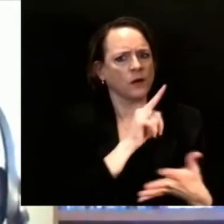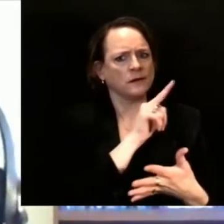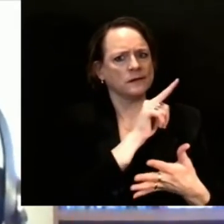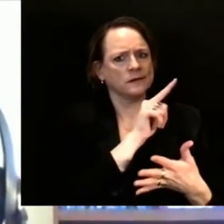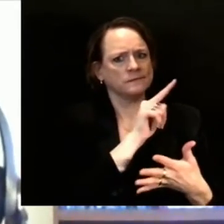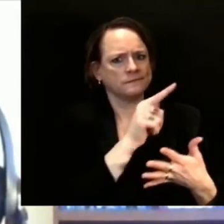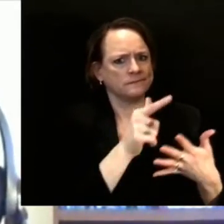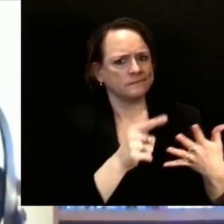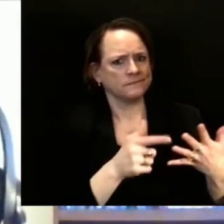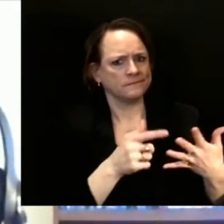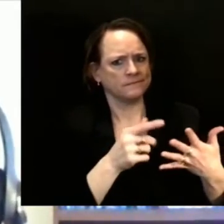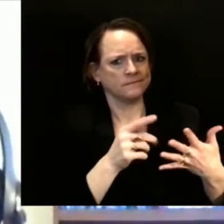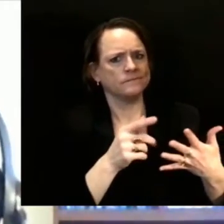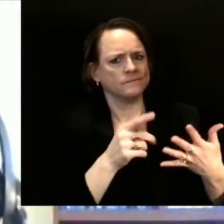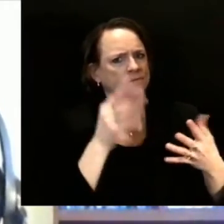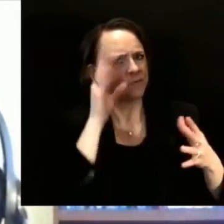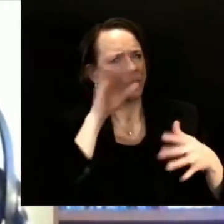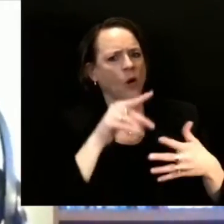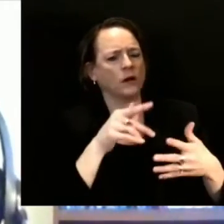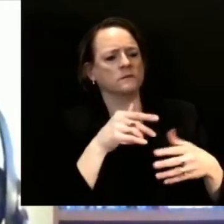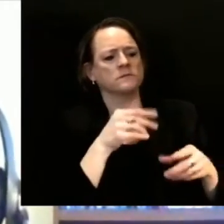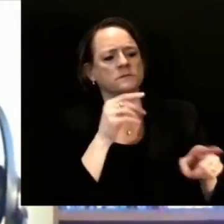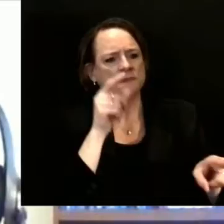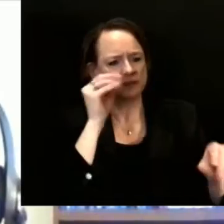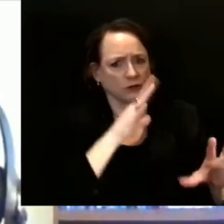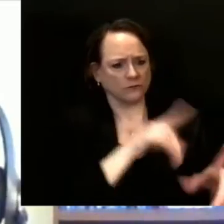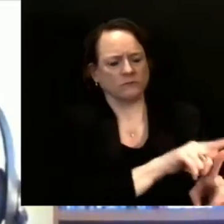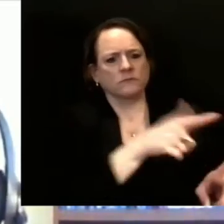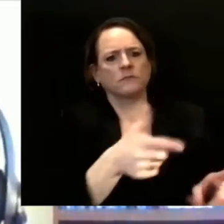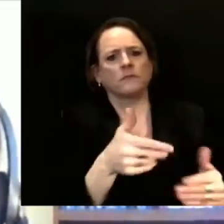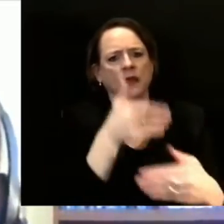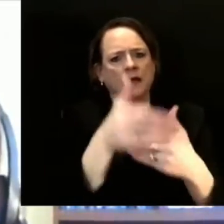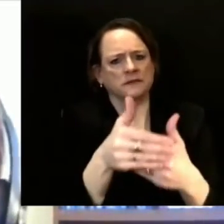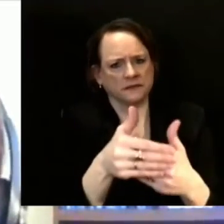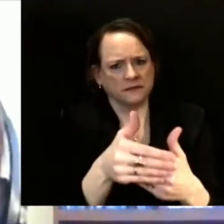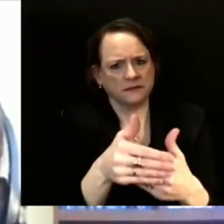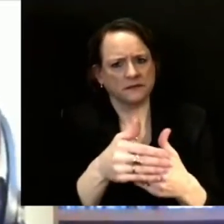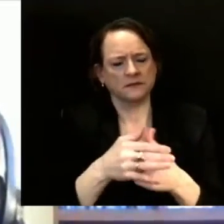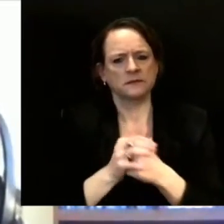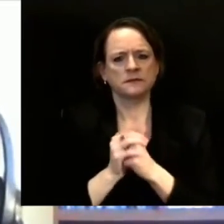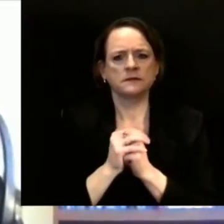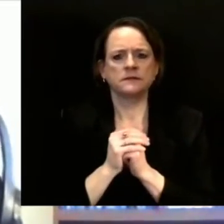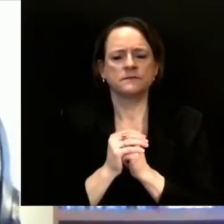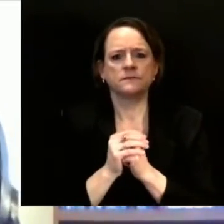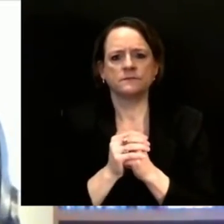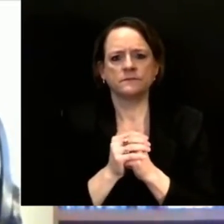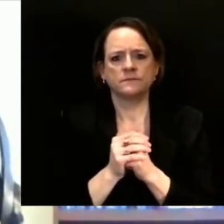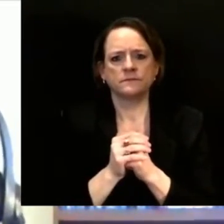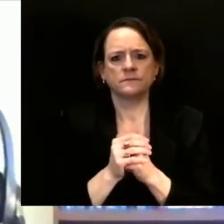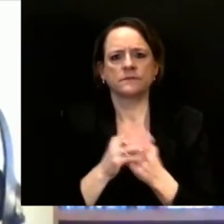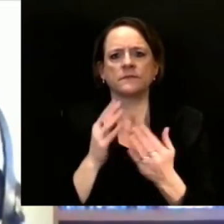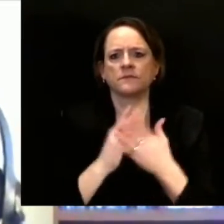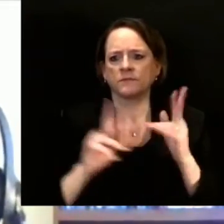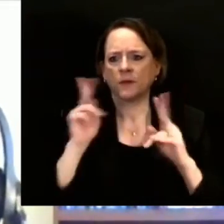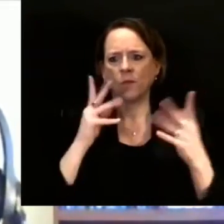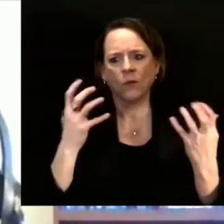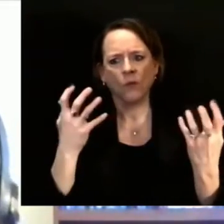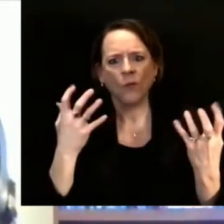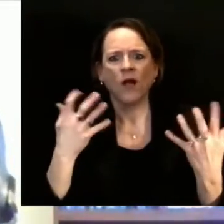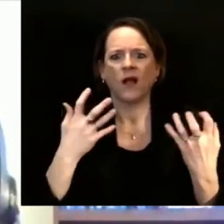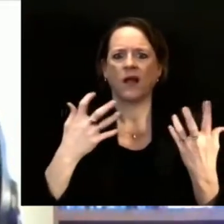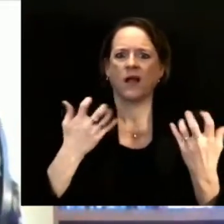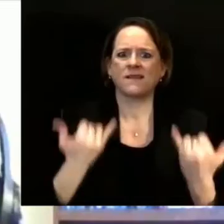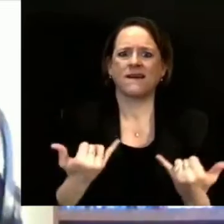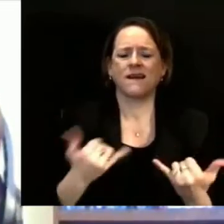understand that is challenging. We understand also that people who have some of the conditions that put them most at risk